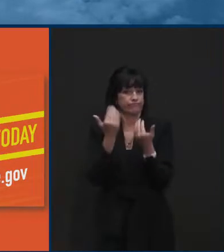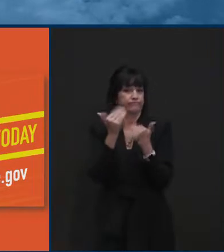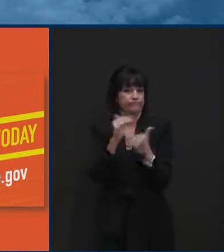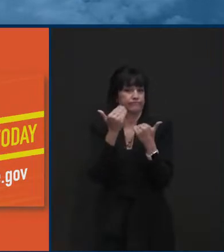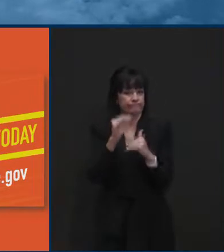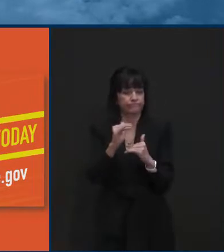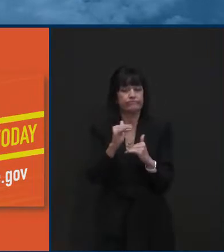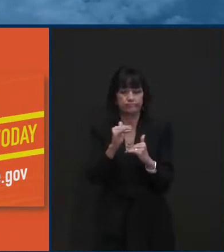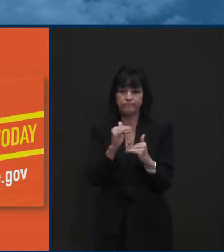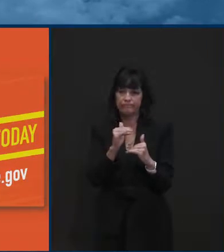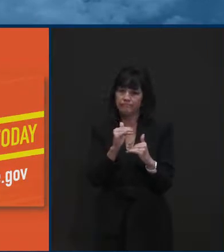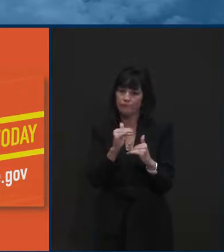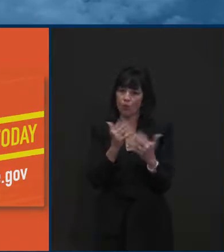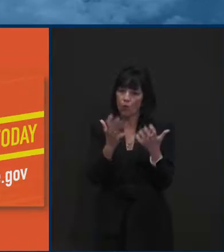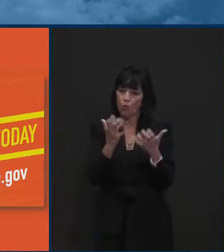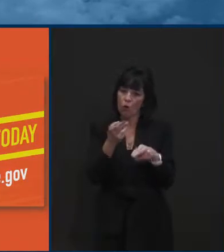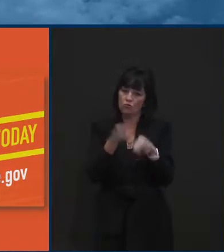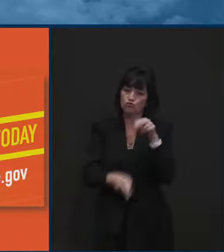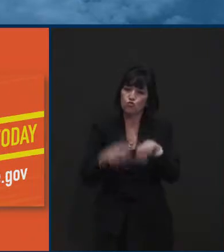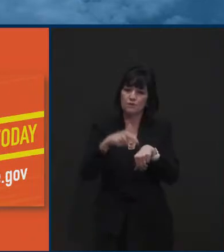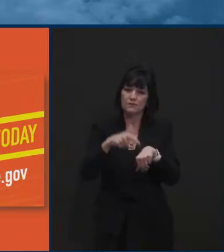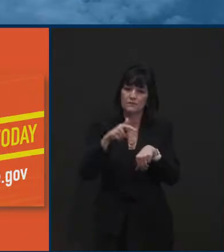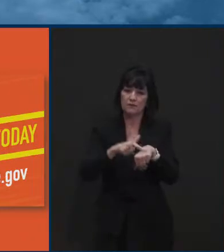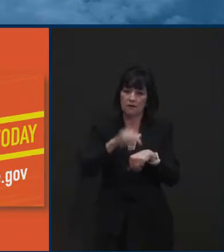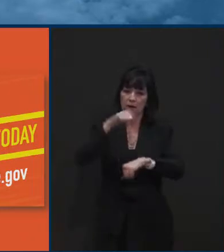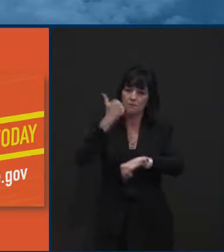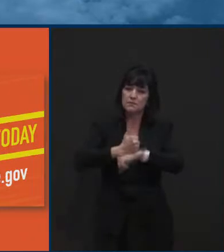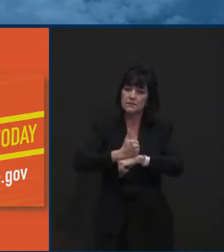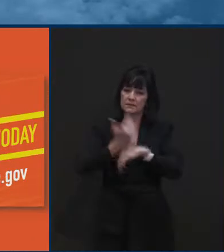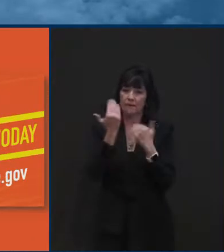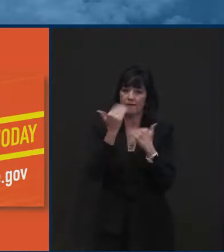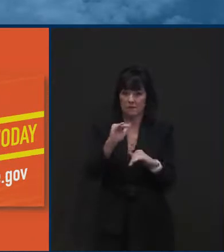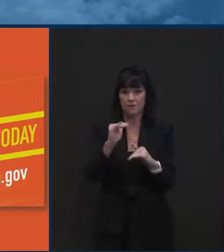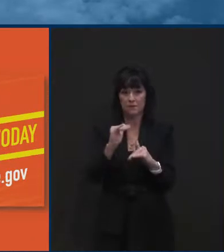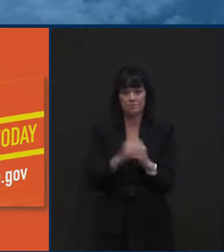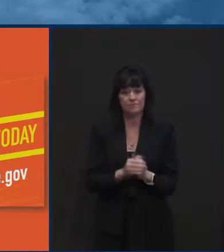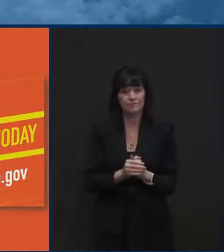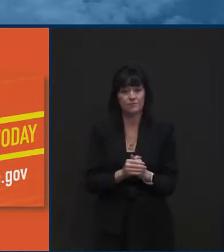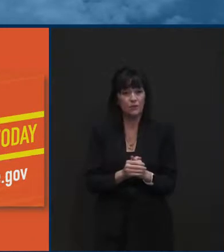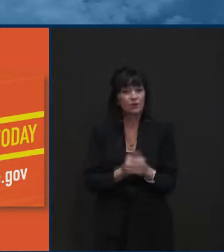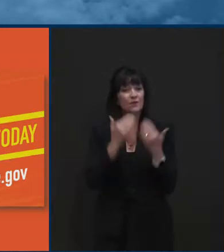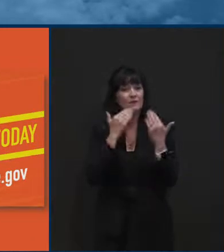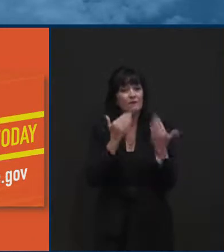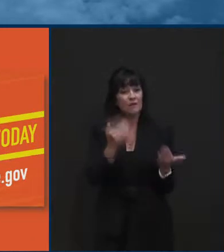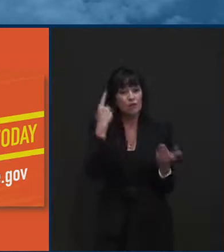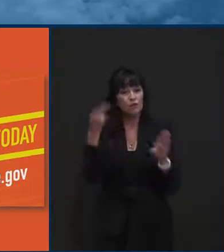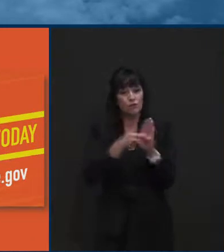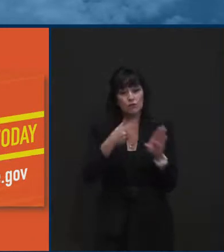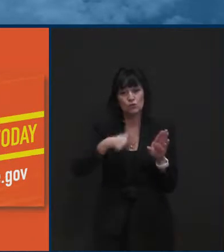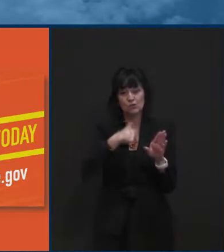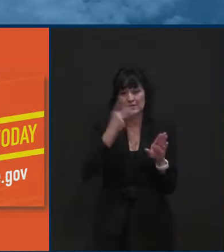one day more than, than what is necessary. And so with that, thank you for joining us and we'll see you next week.